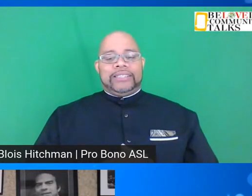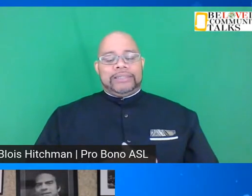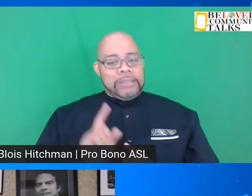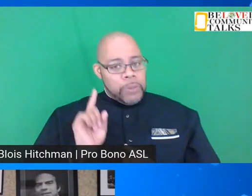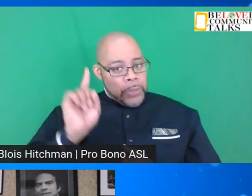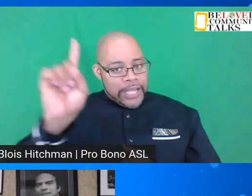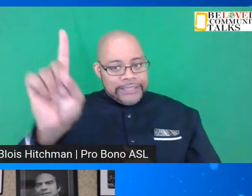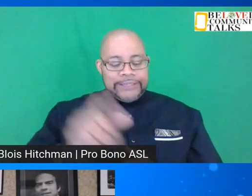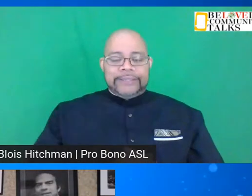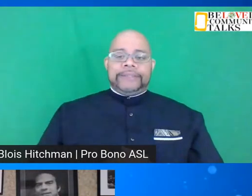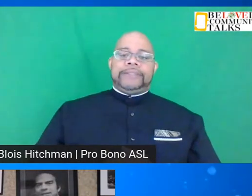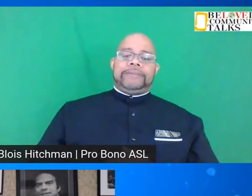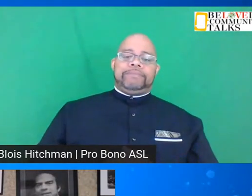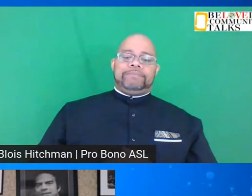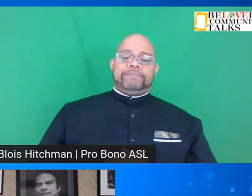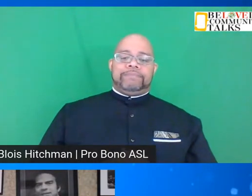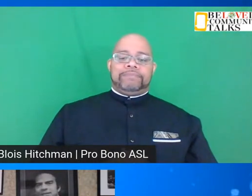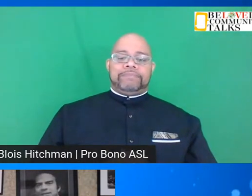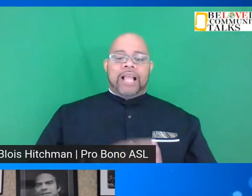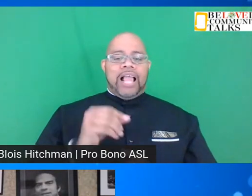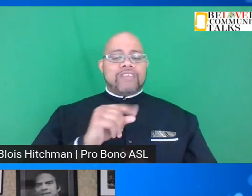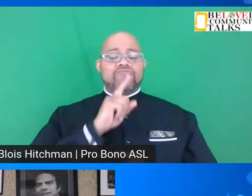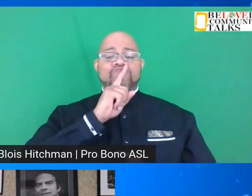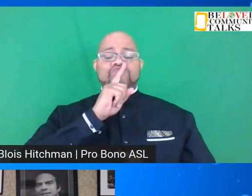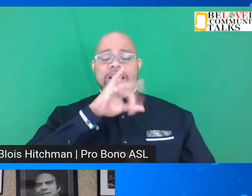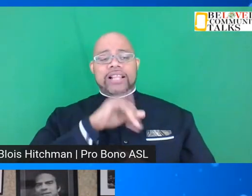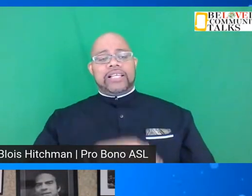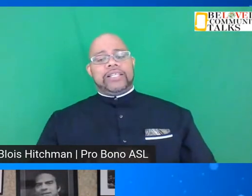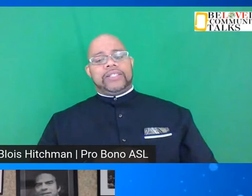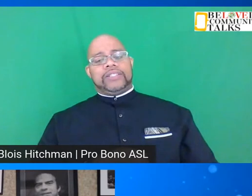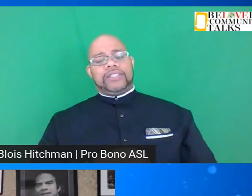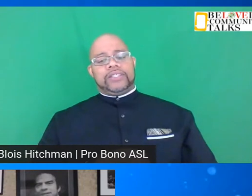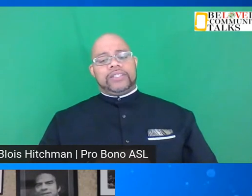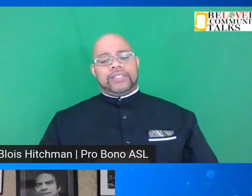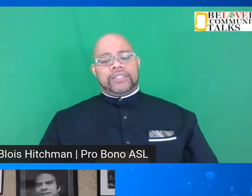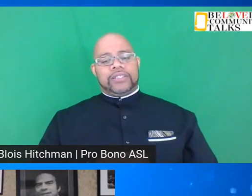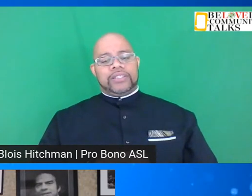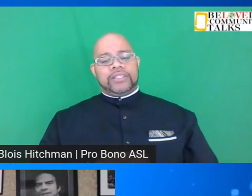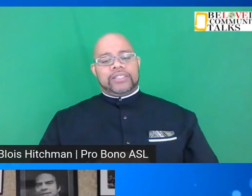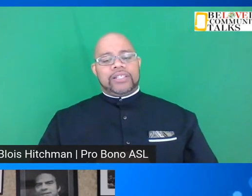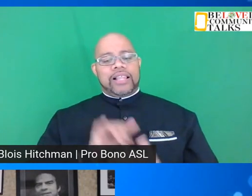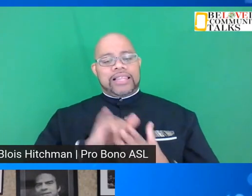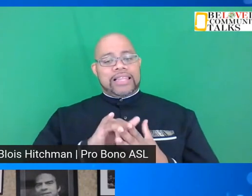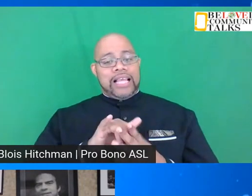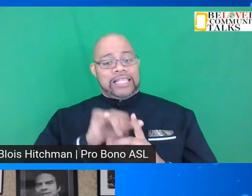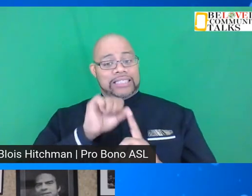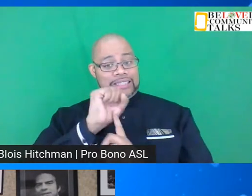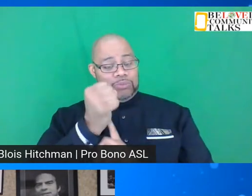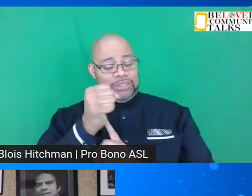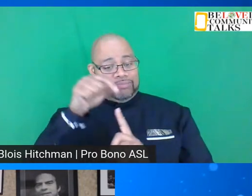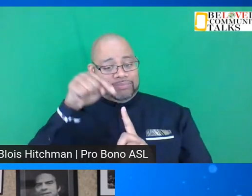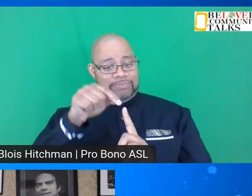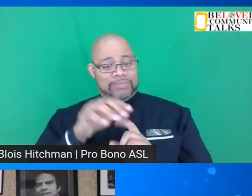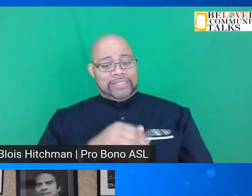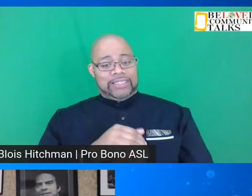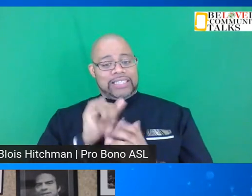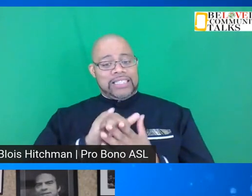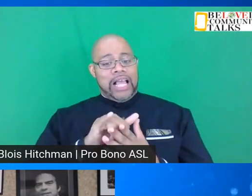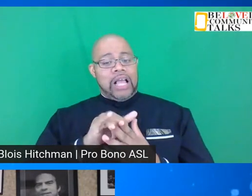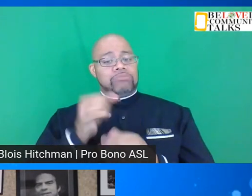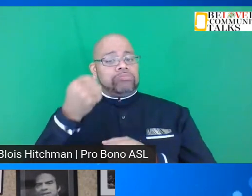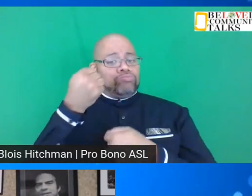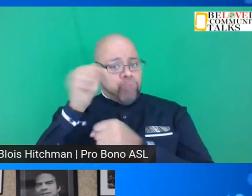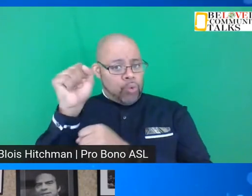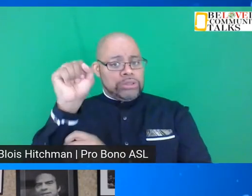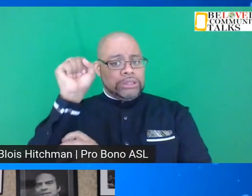it was really an incident. And it was a demonstration